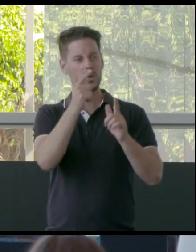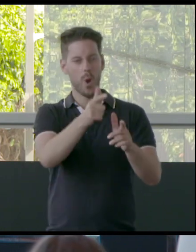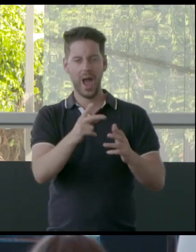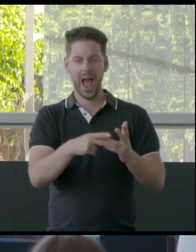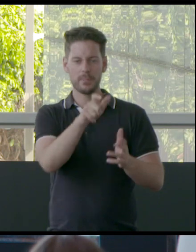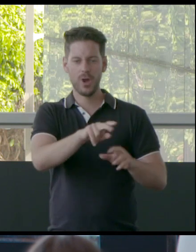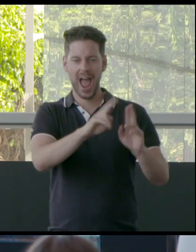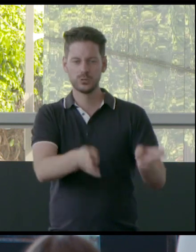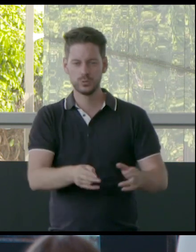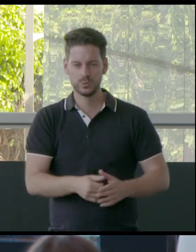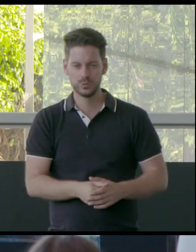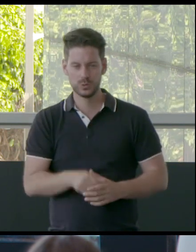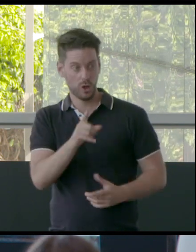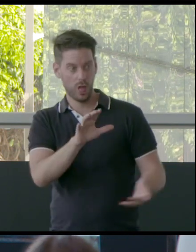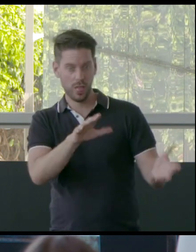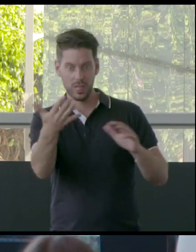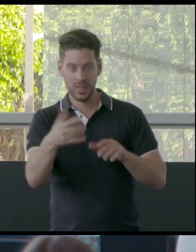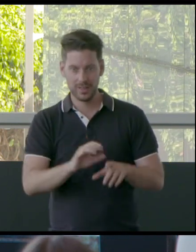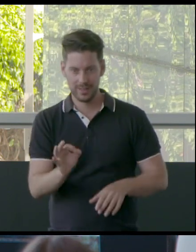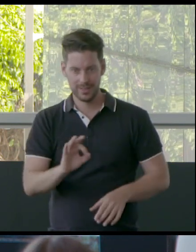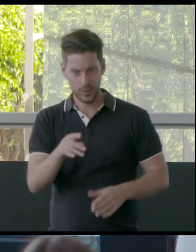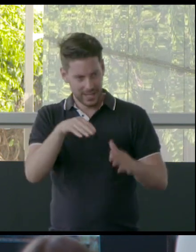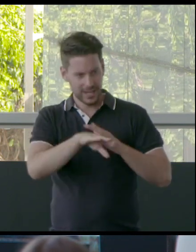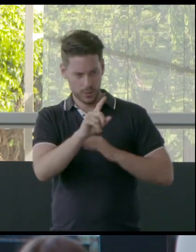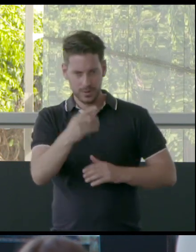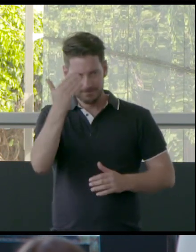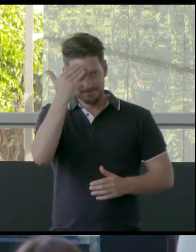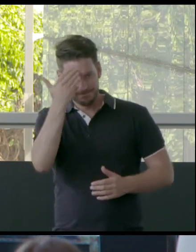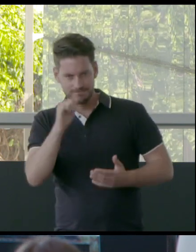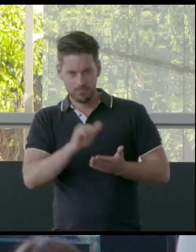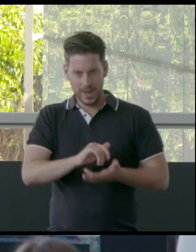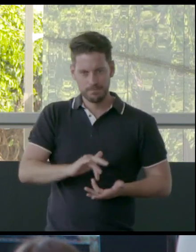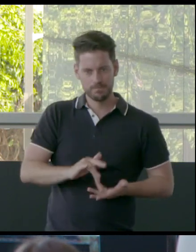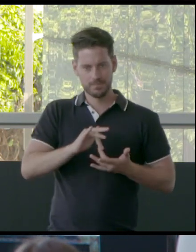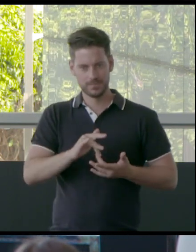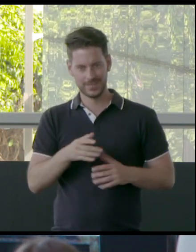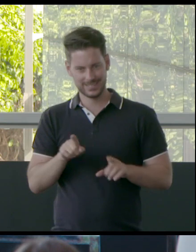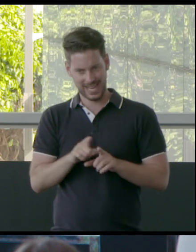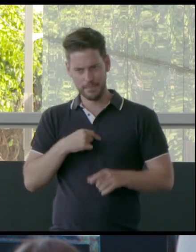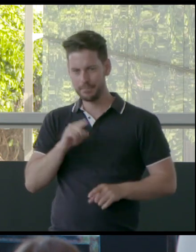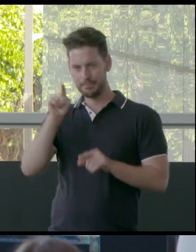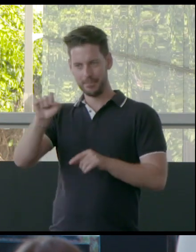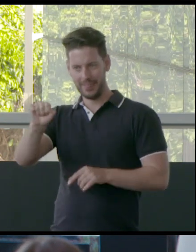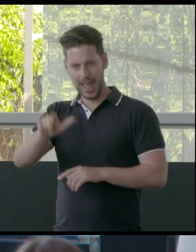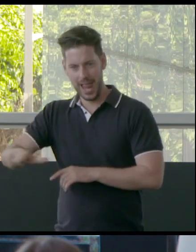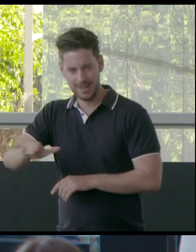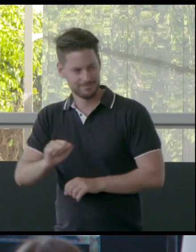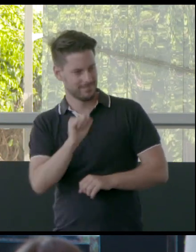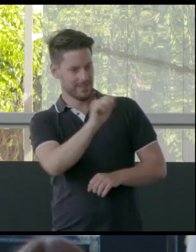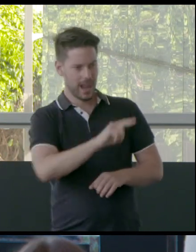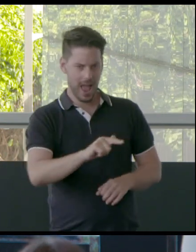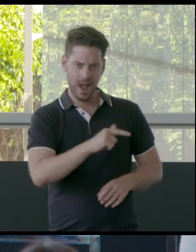these are the ways we need to think about when we're on other people's country and in each other's houses.